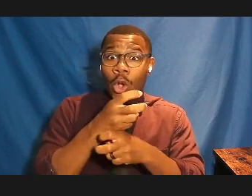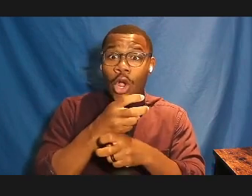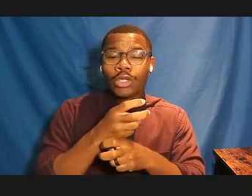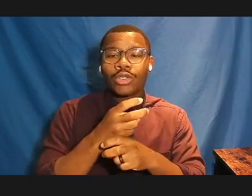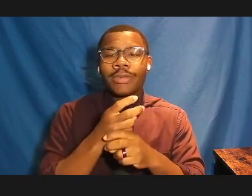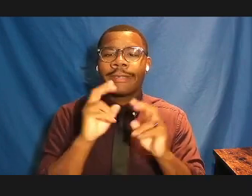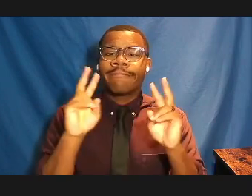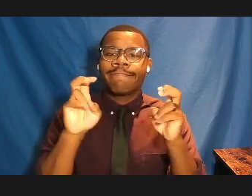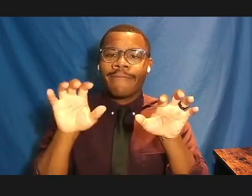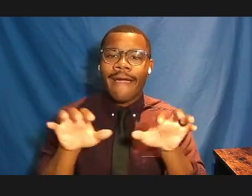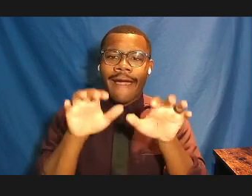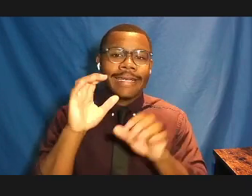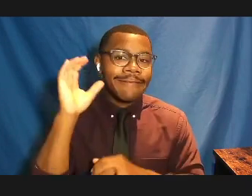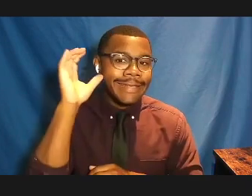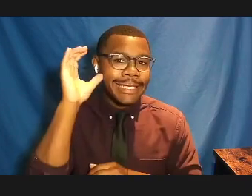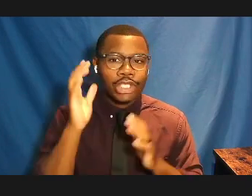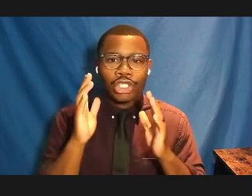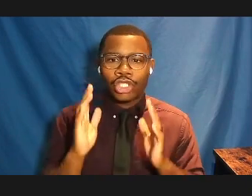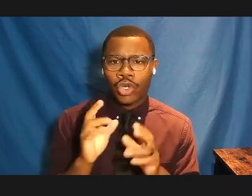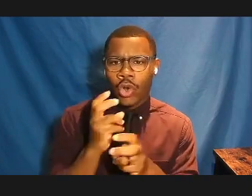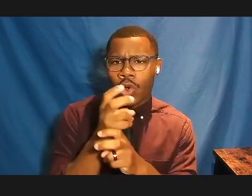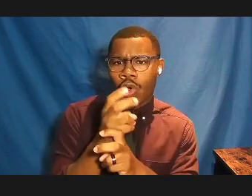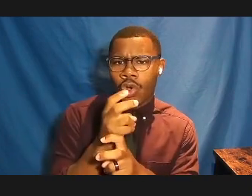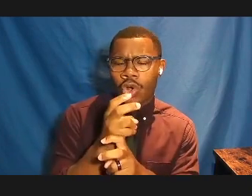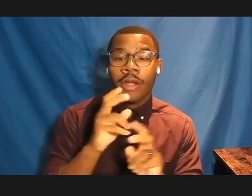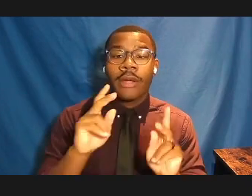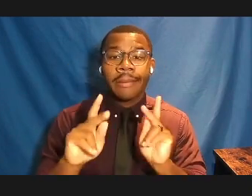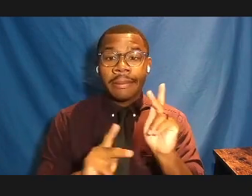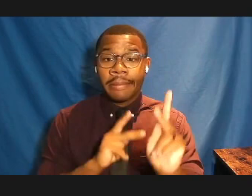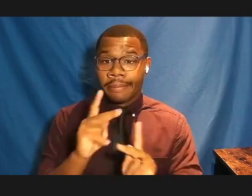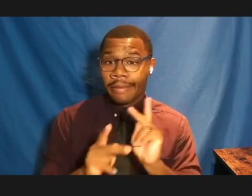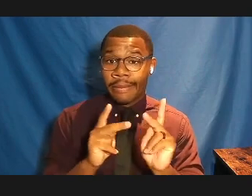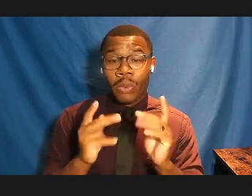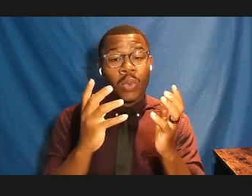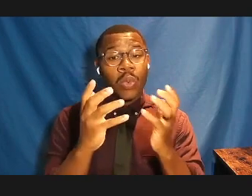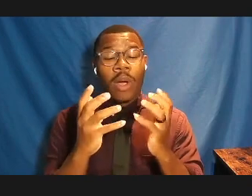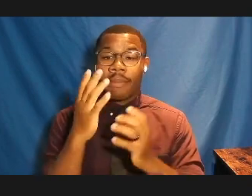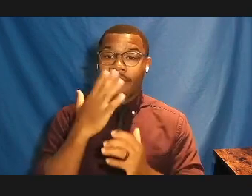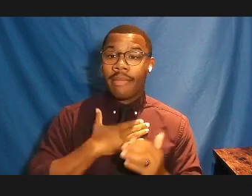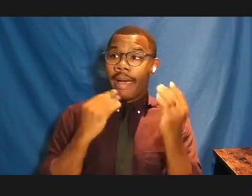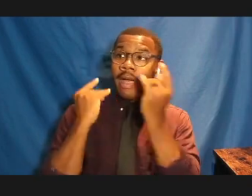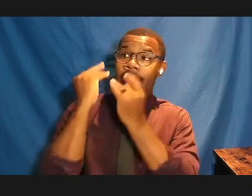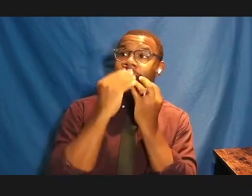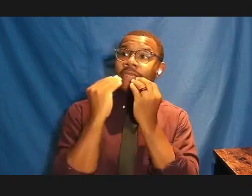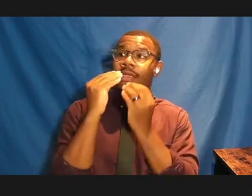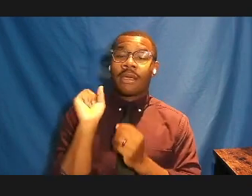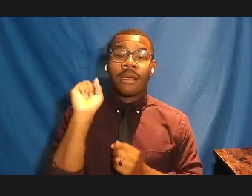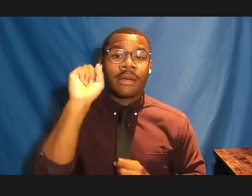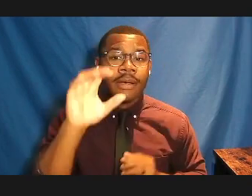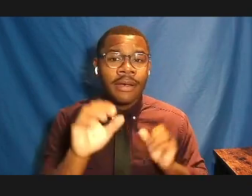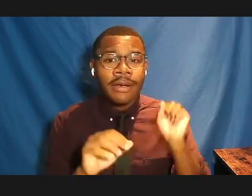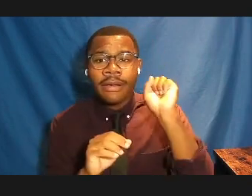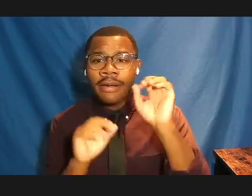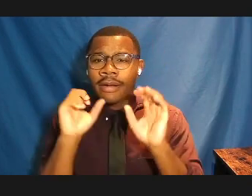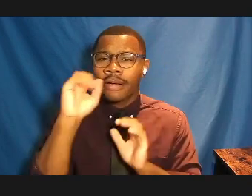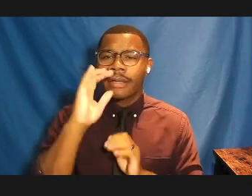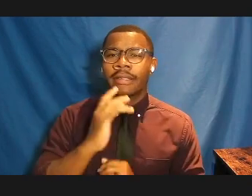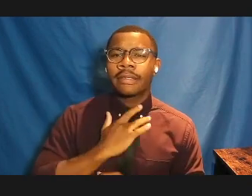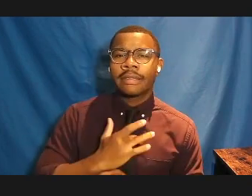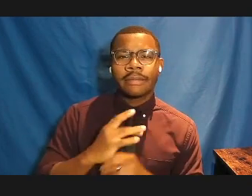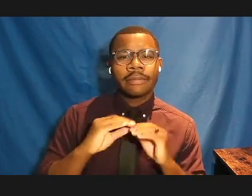and it's much easier for people to want to inject their thought. And it,